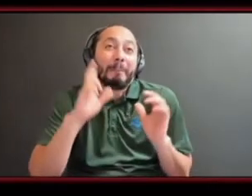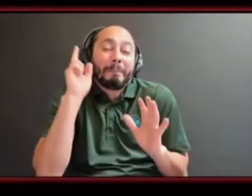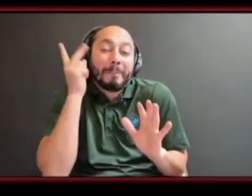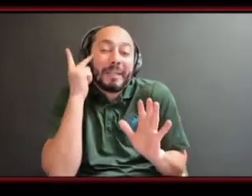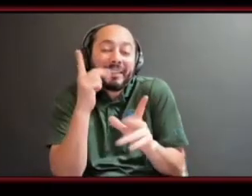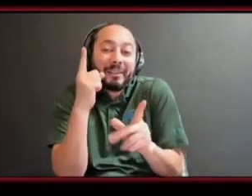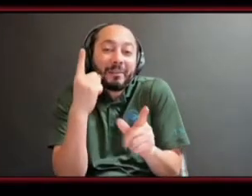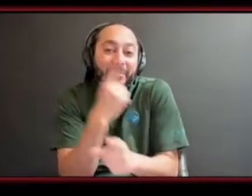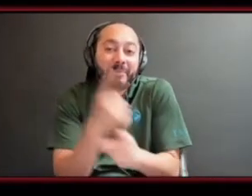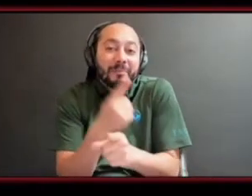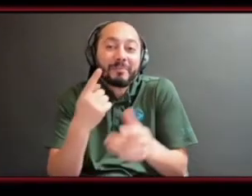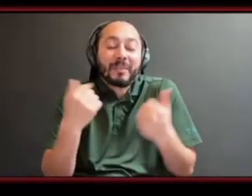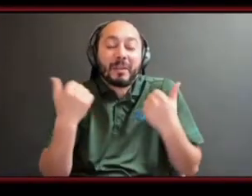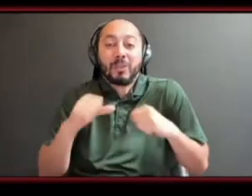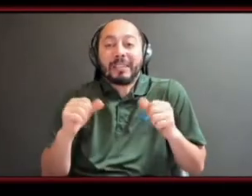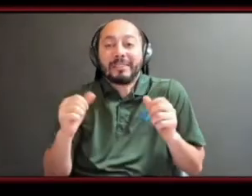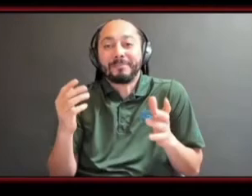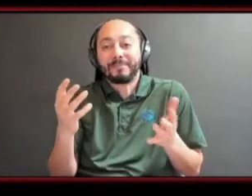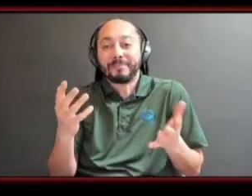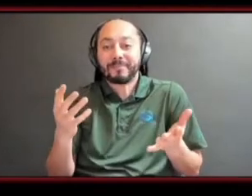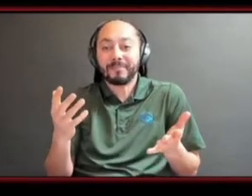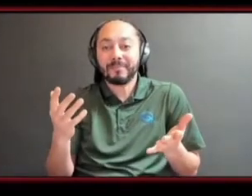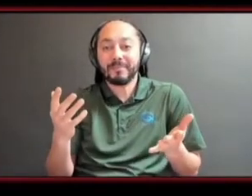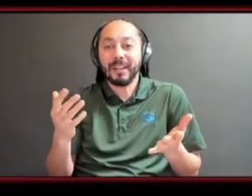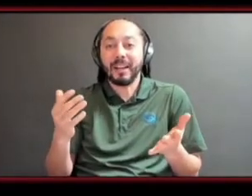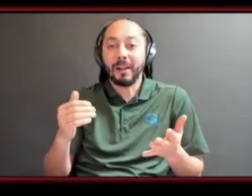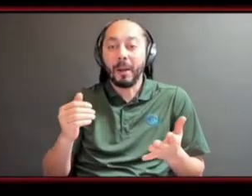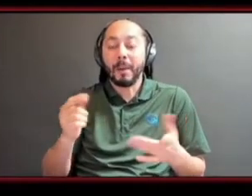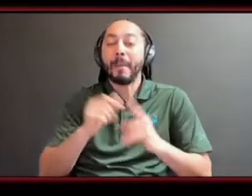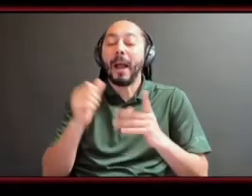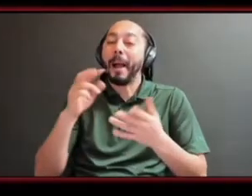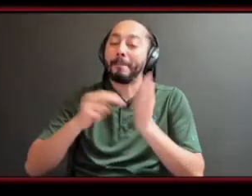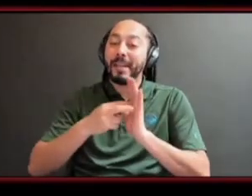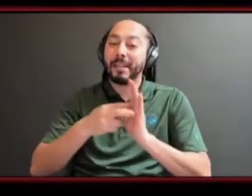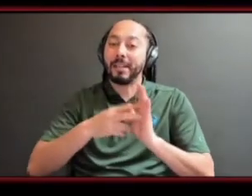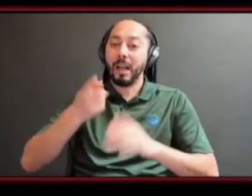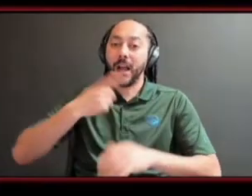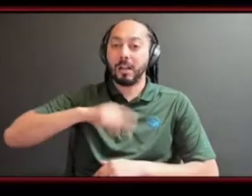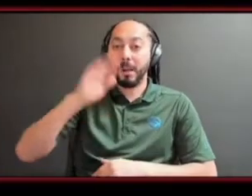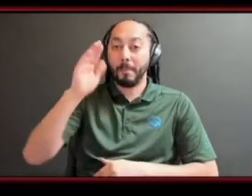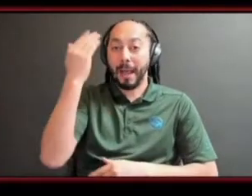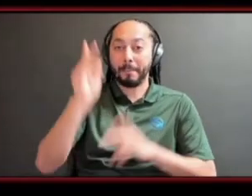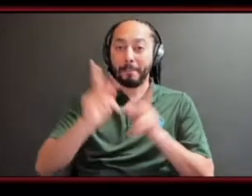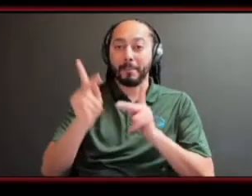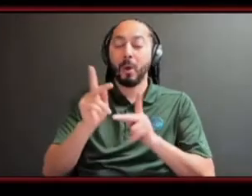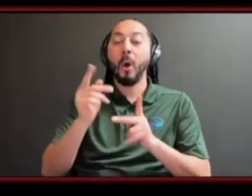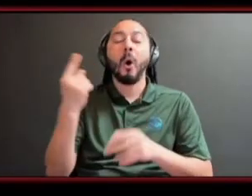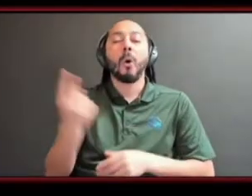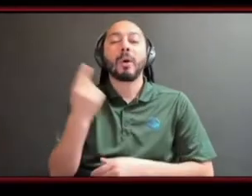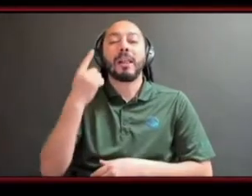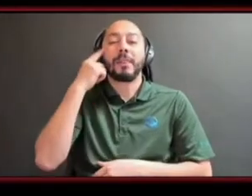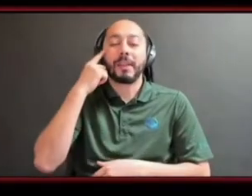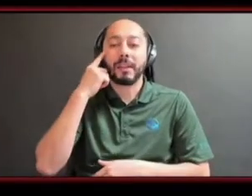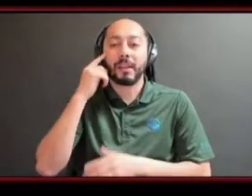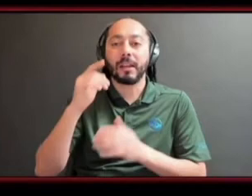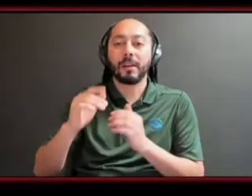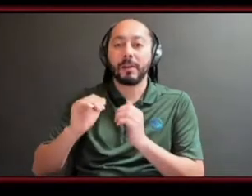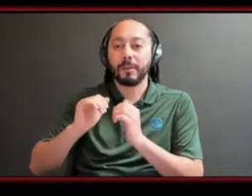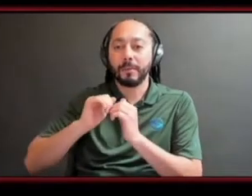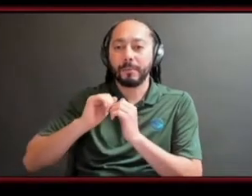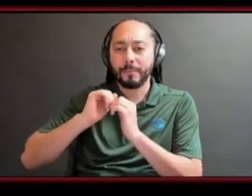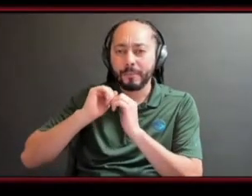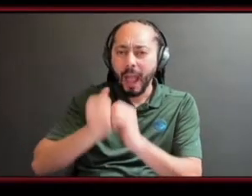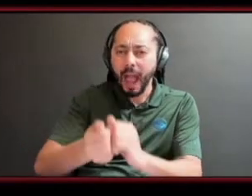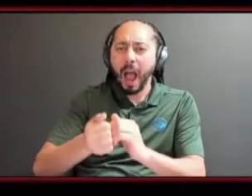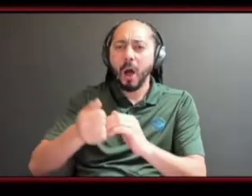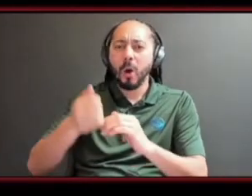um i guess that would be falling towards black people we are always thinking of how it is an offense somebody so we're being impactful because like